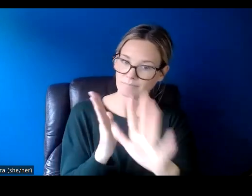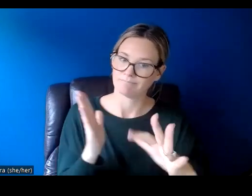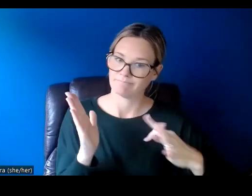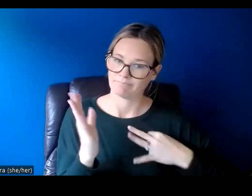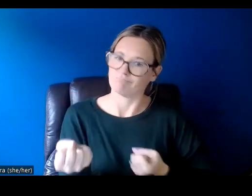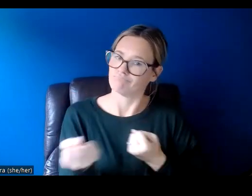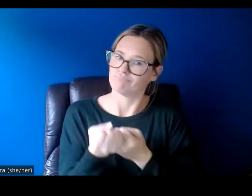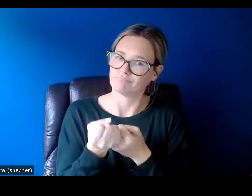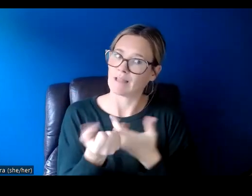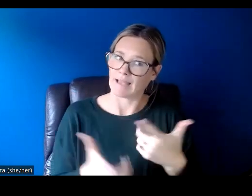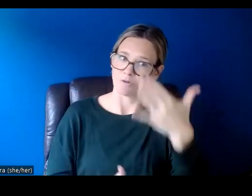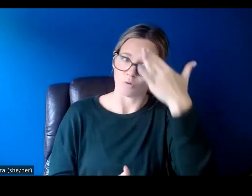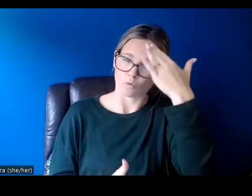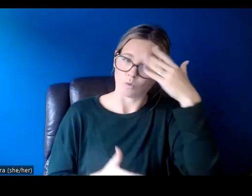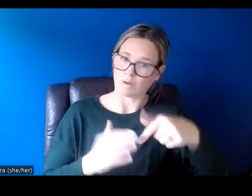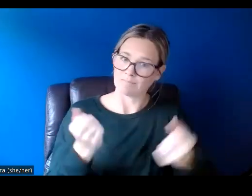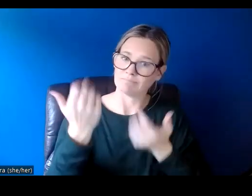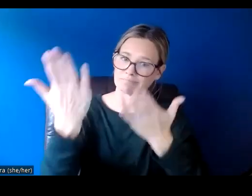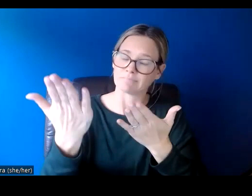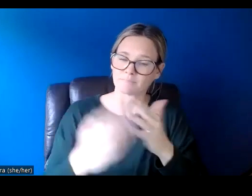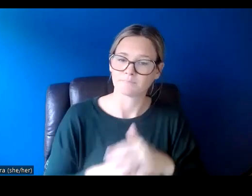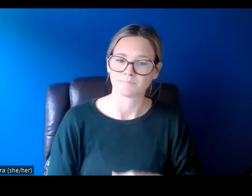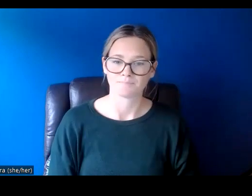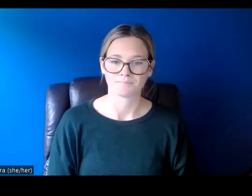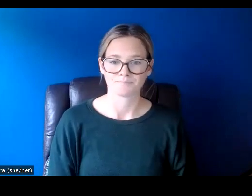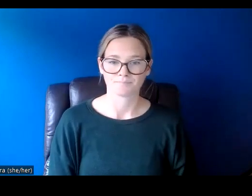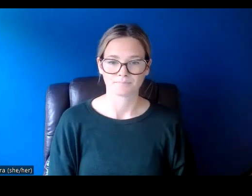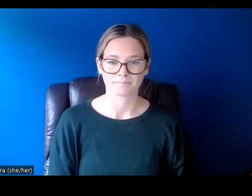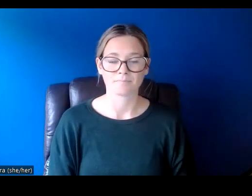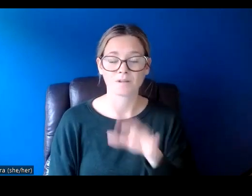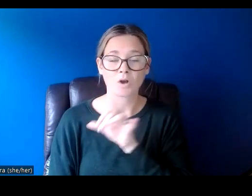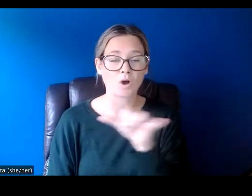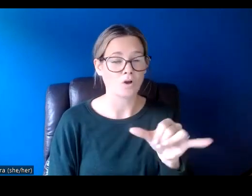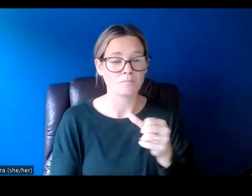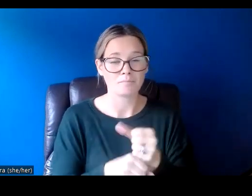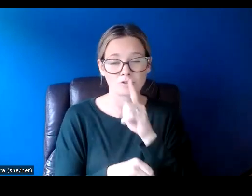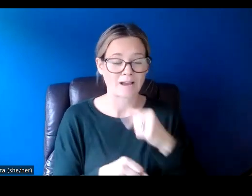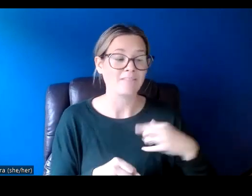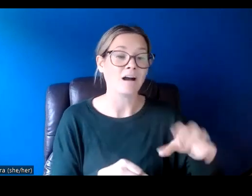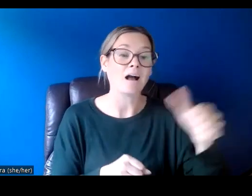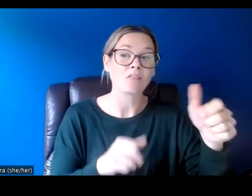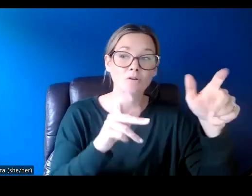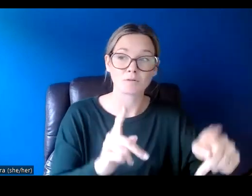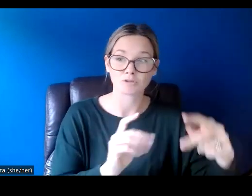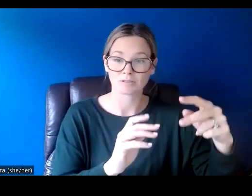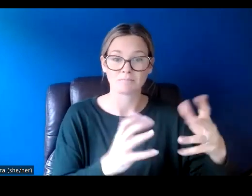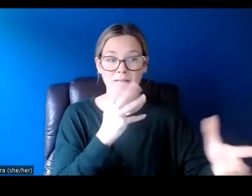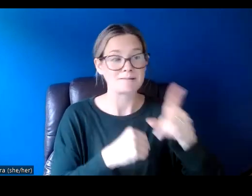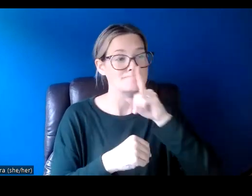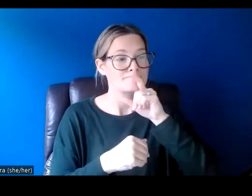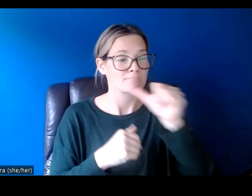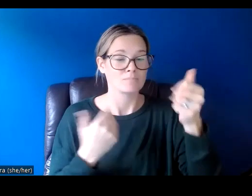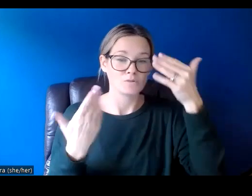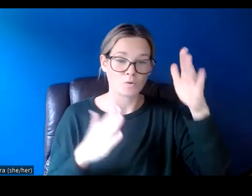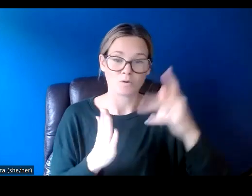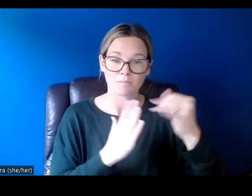show that you have knowledge about what you are proposing. It's also really helpful to have somebody who may not be familiar with